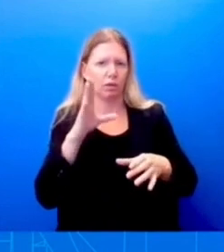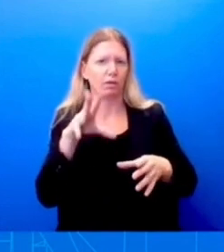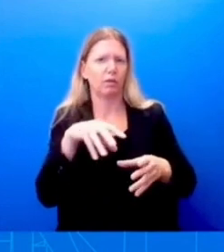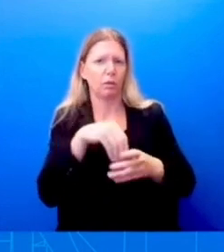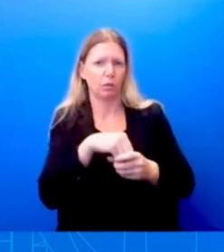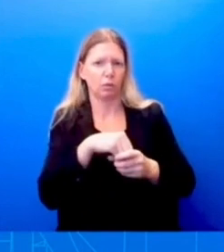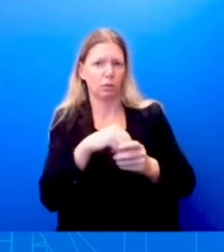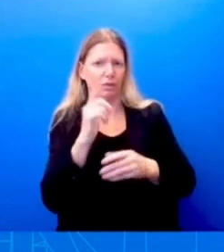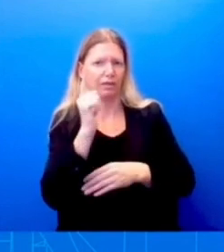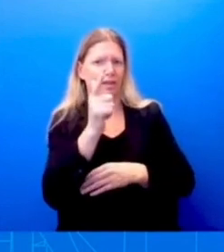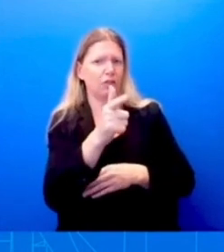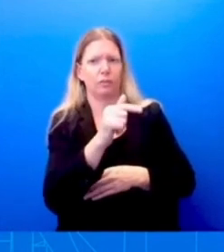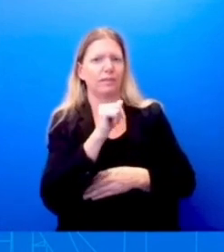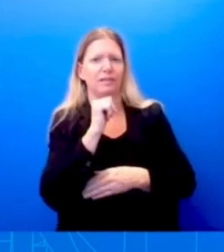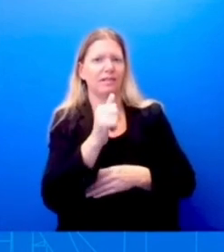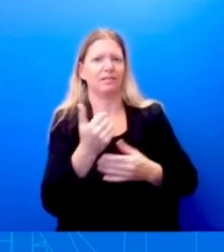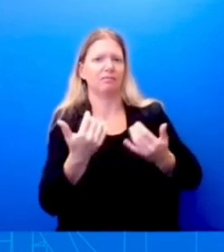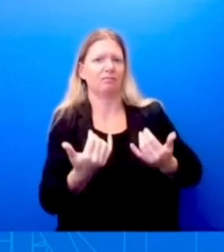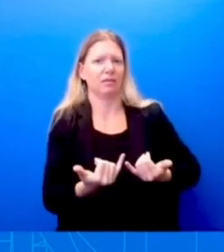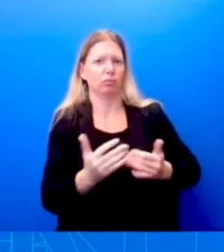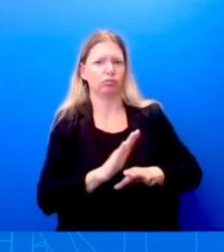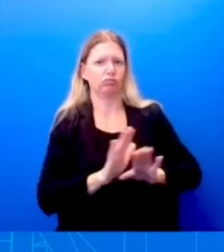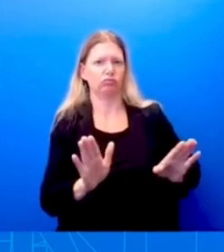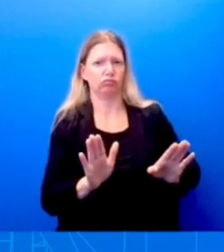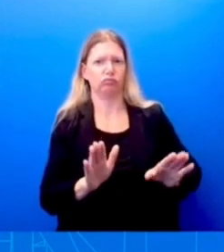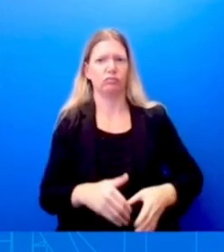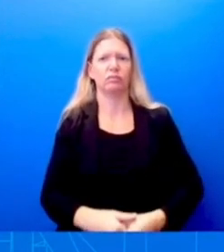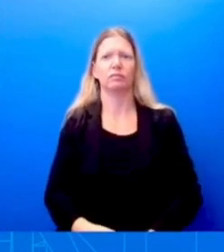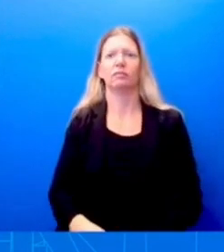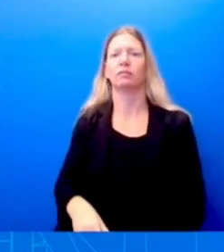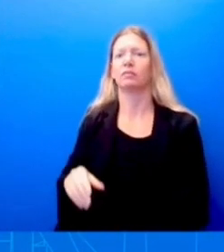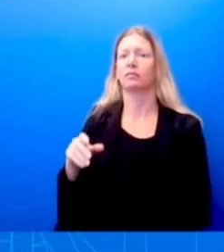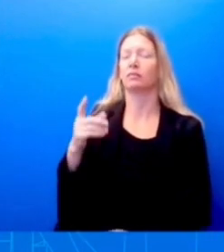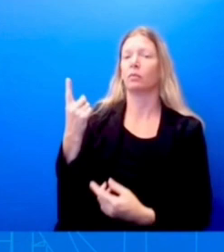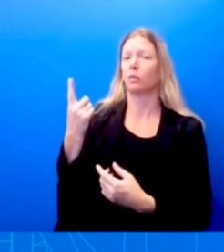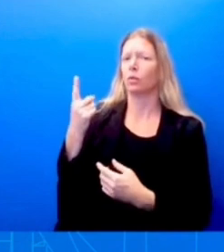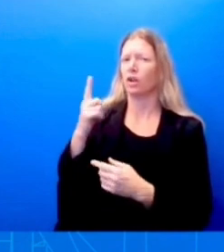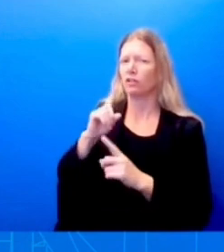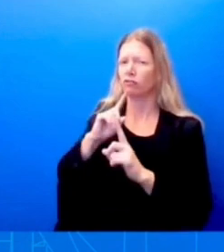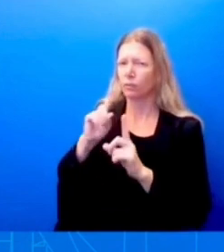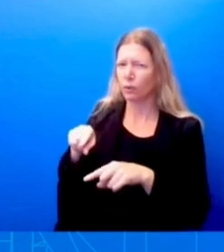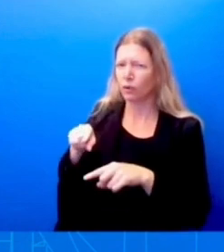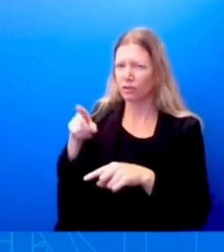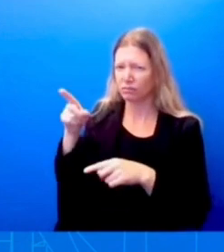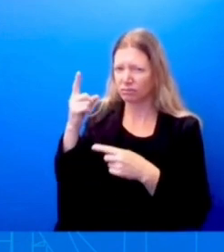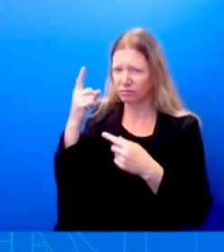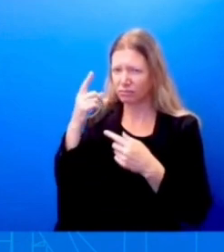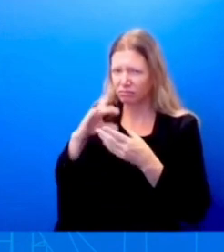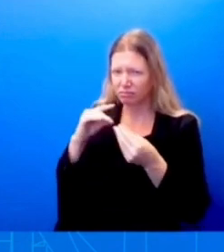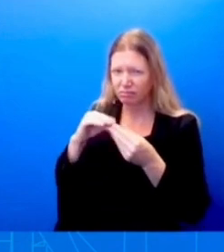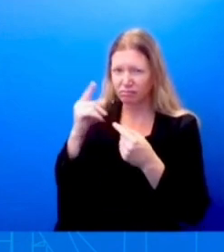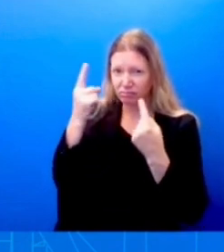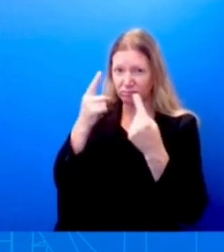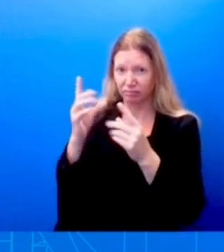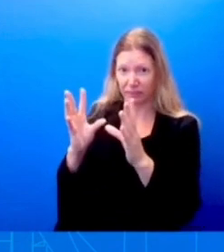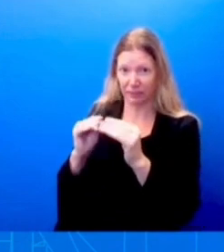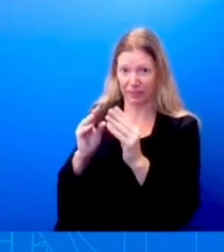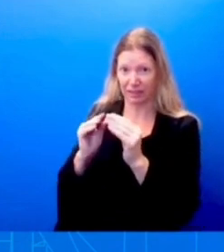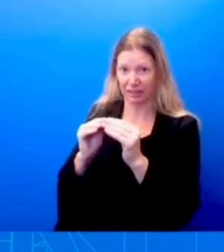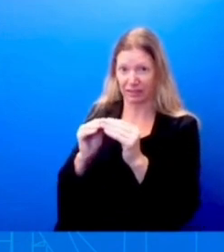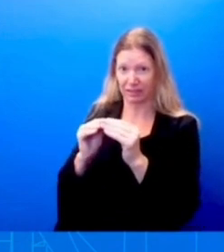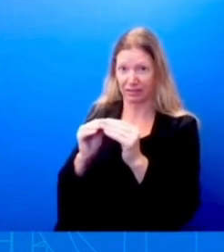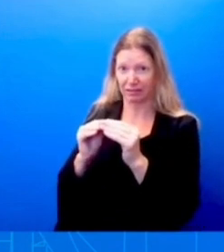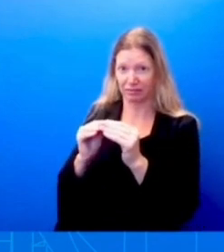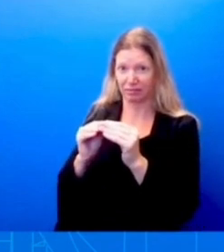one, uh, while we're gone, there's a report that you guys were considering a meeting with MBS, uh, around the G20. They'll